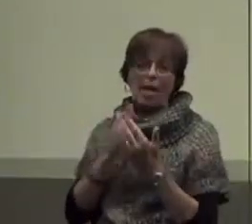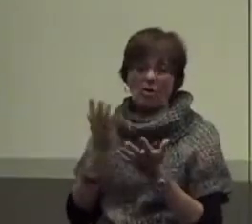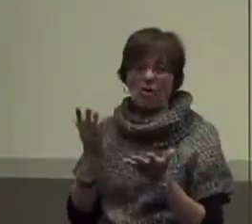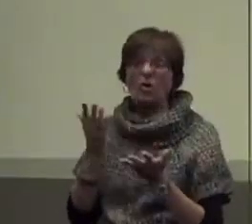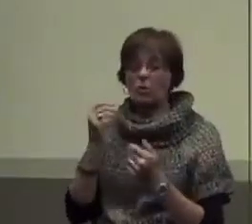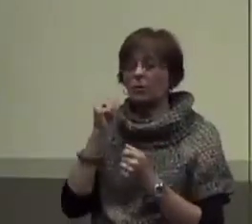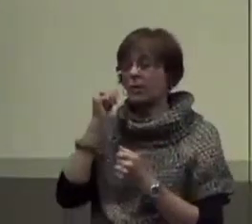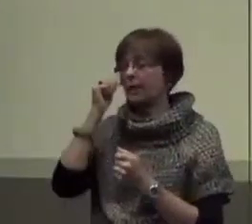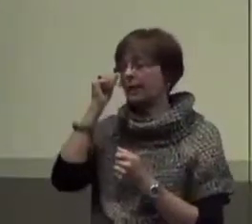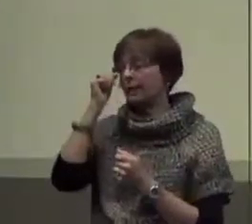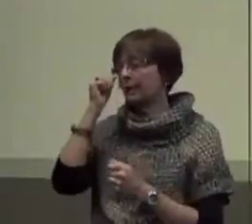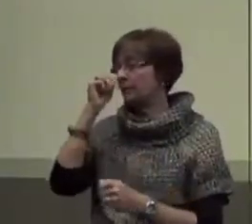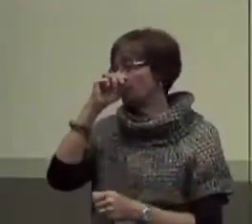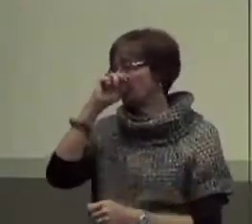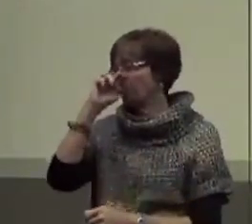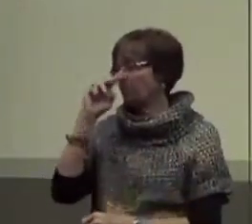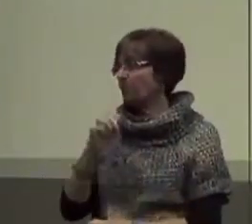Okay?